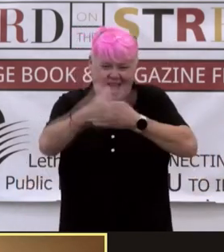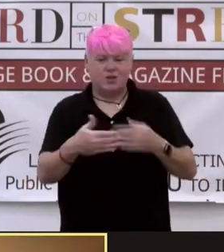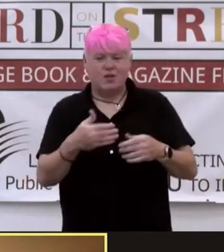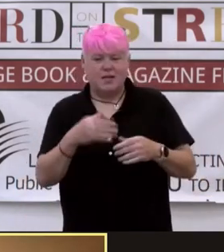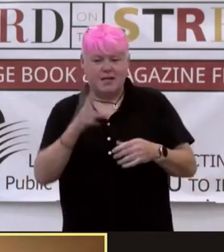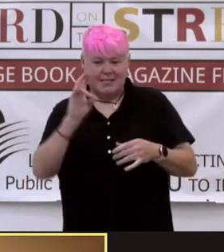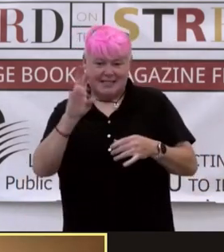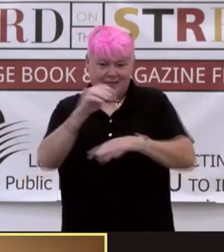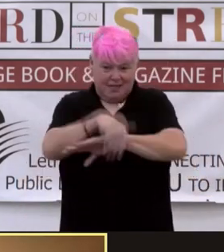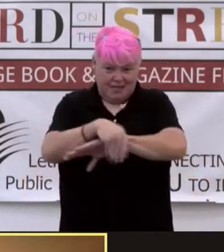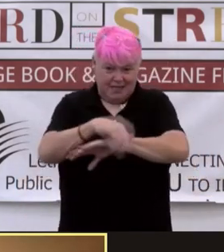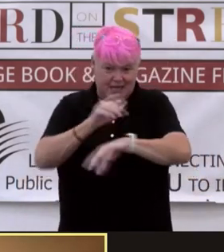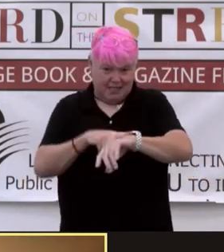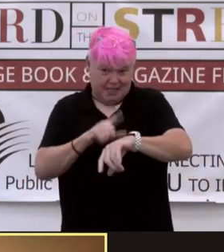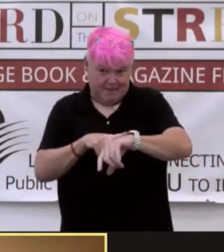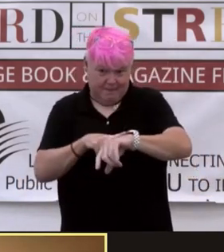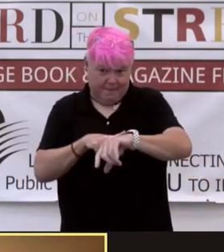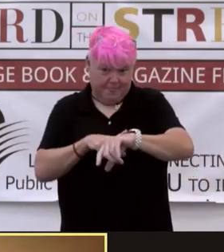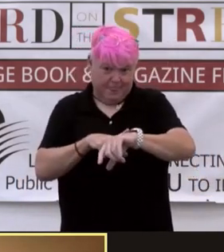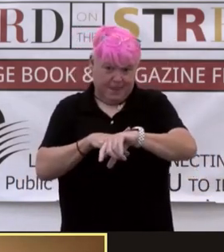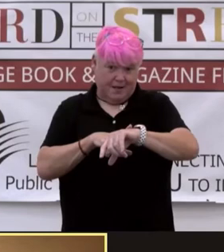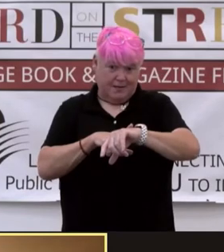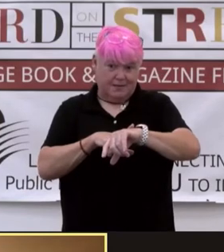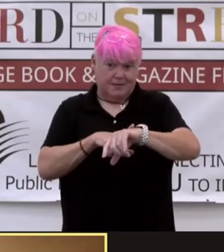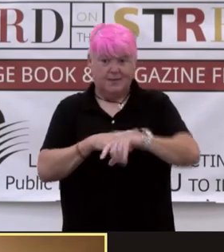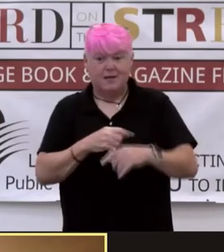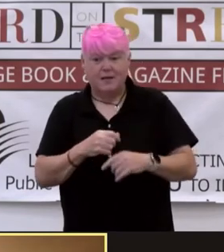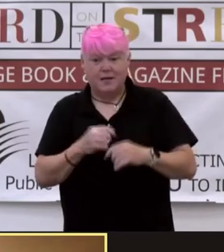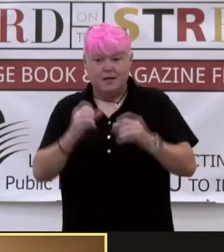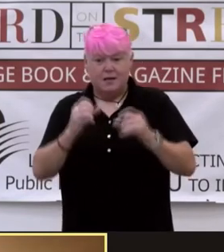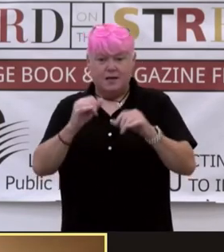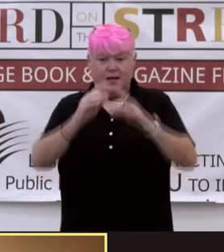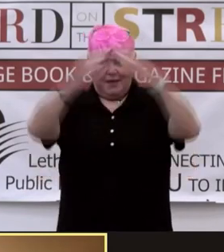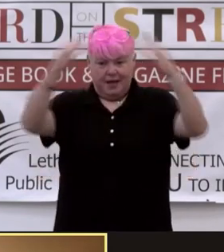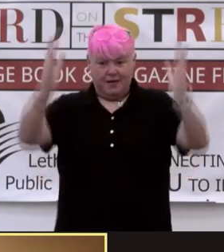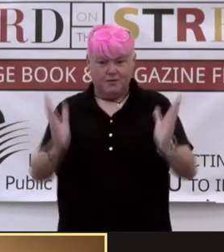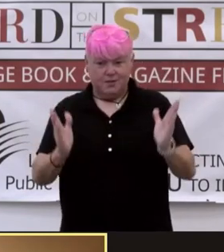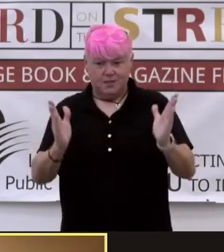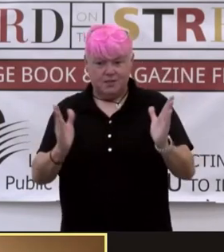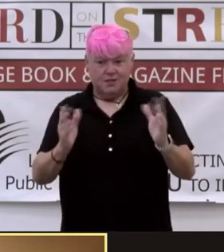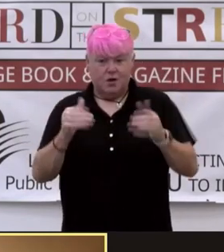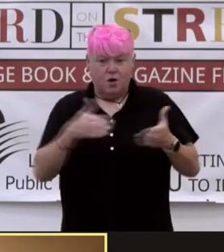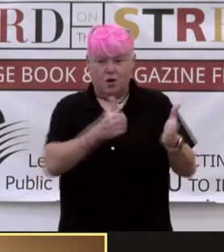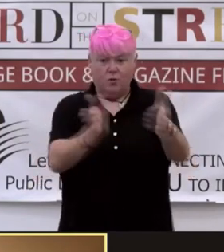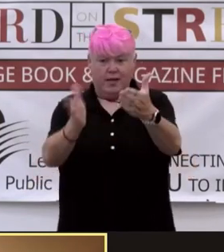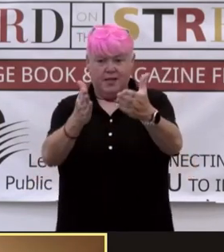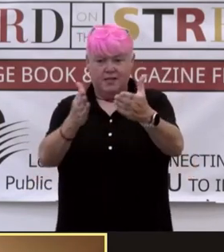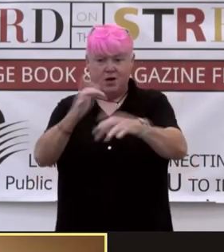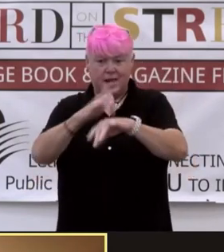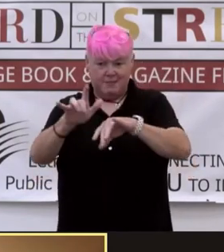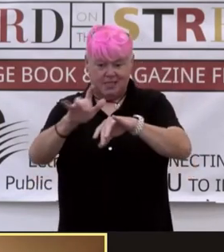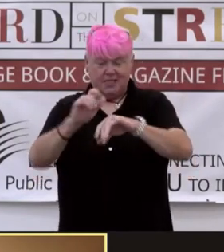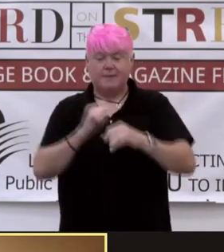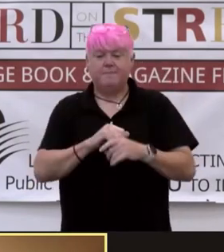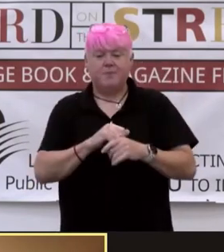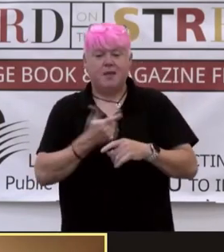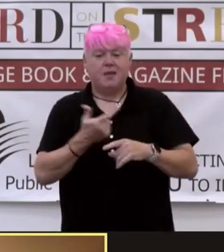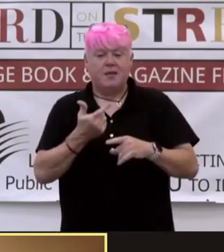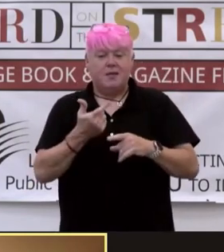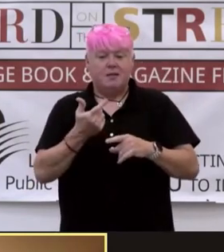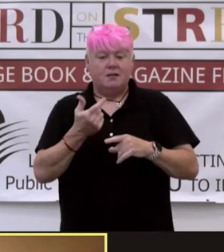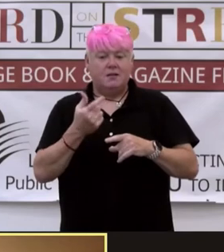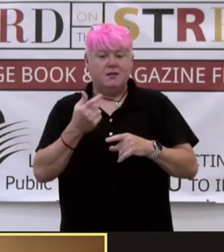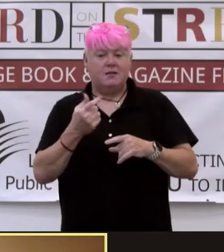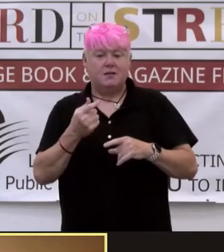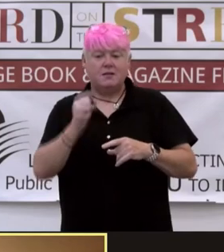levels of Southern Aftab, that's the palace, are mostly deserted. Sunaina has just finished her day's walk and is cleaning